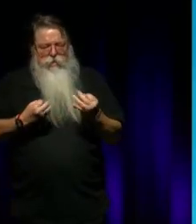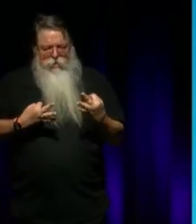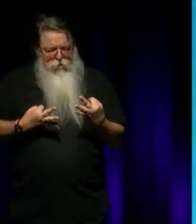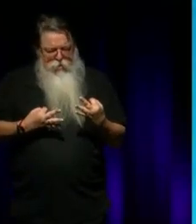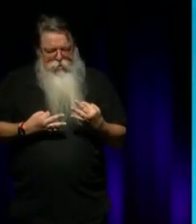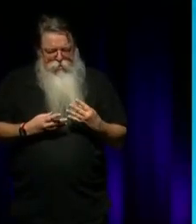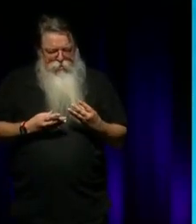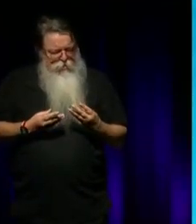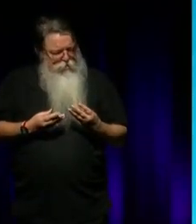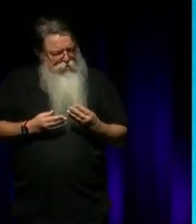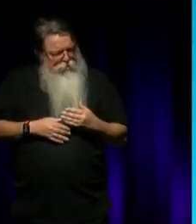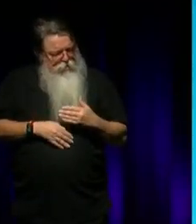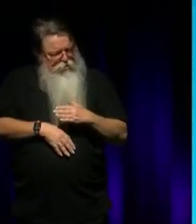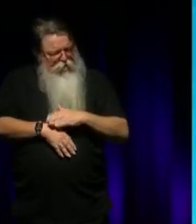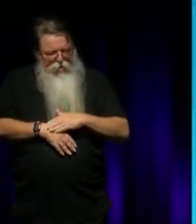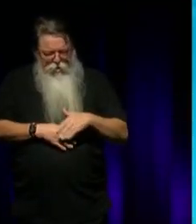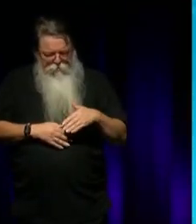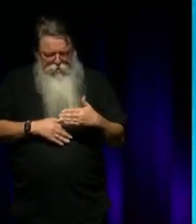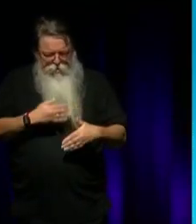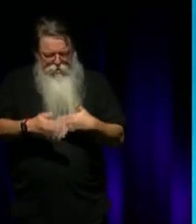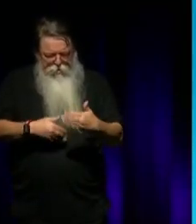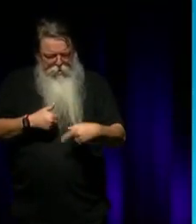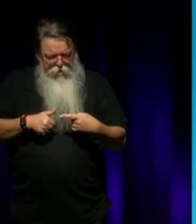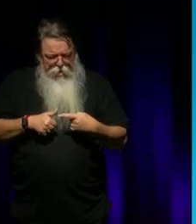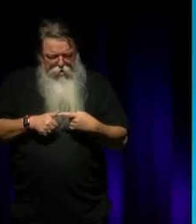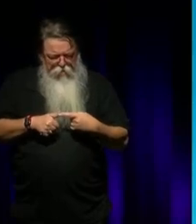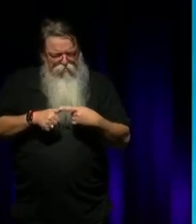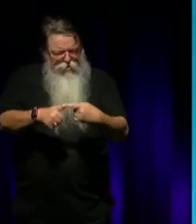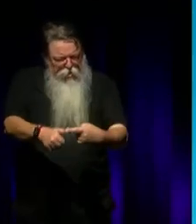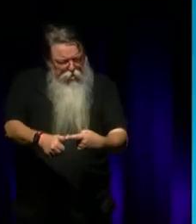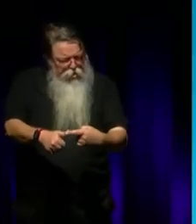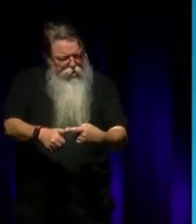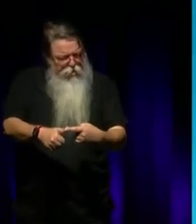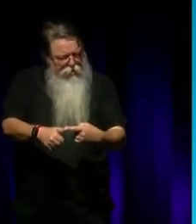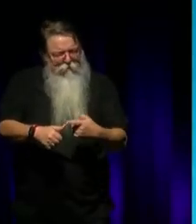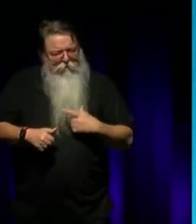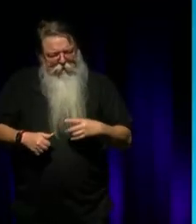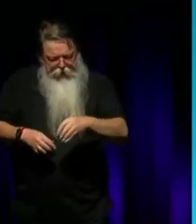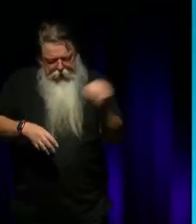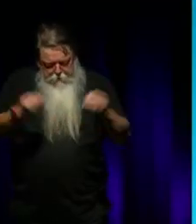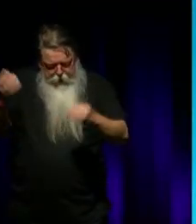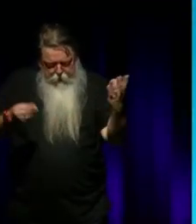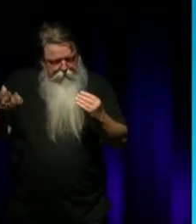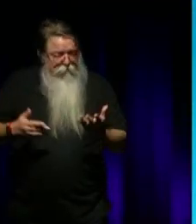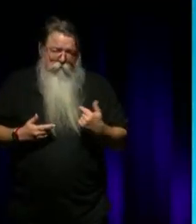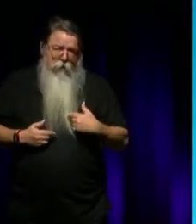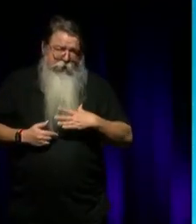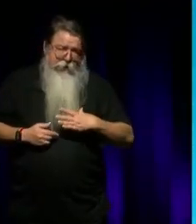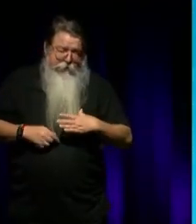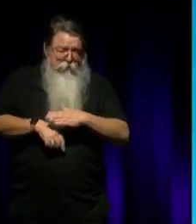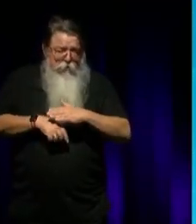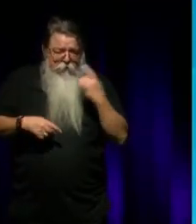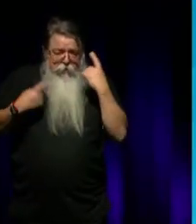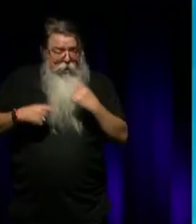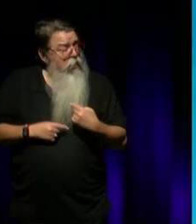I'm going to have to unpack that a bit. And for those of you who really need to unpack that more, you're in luck because we can revisit the conversation.